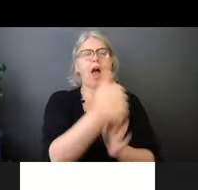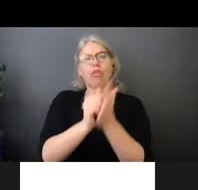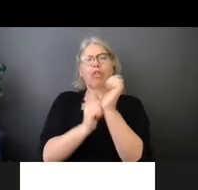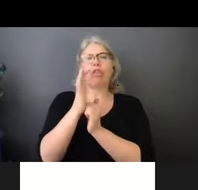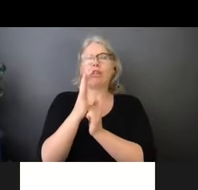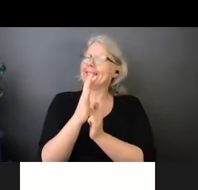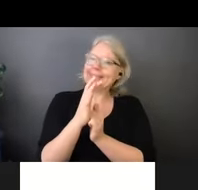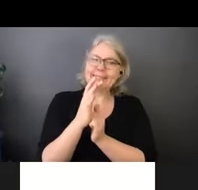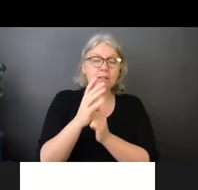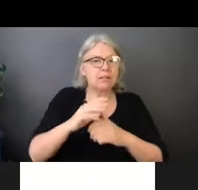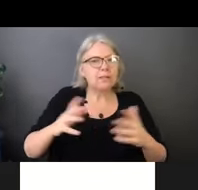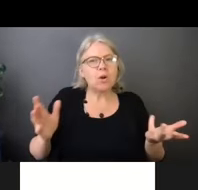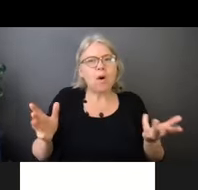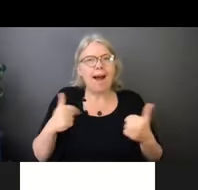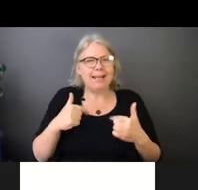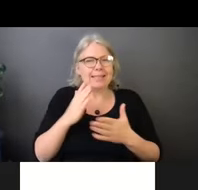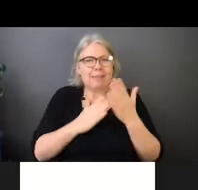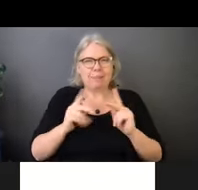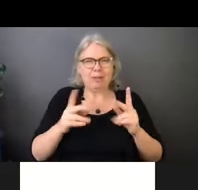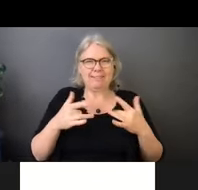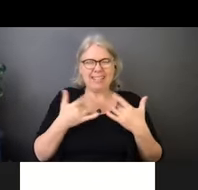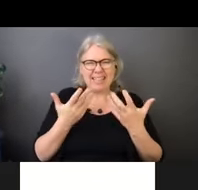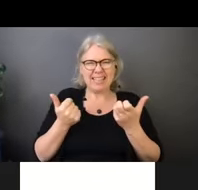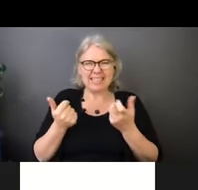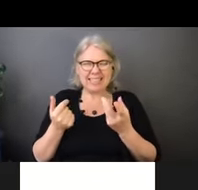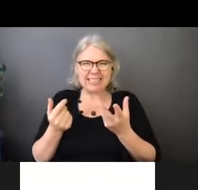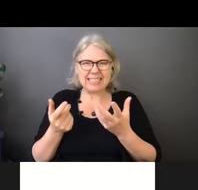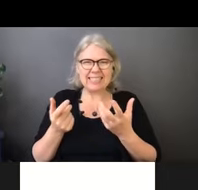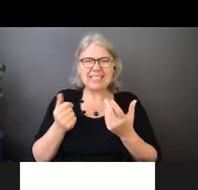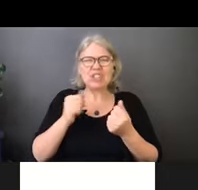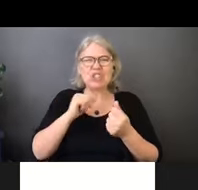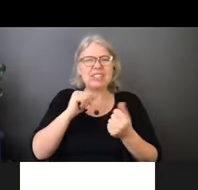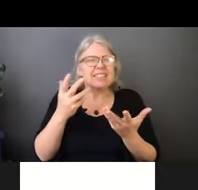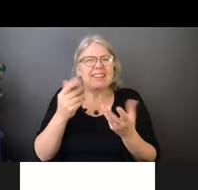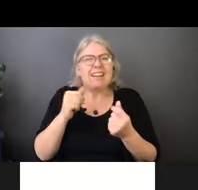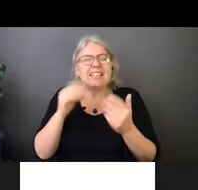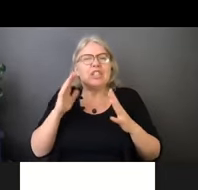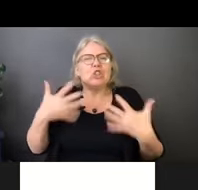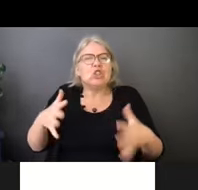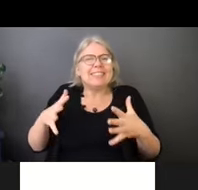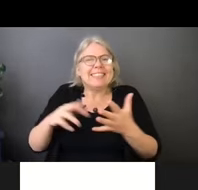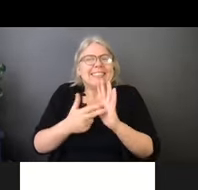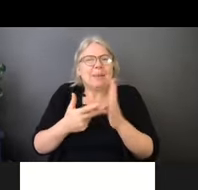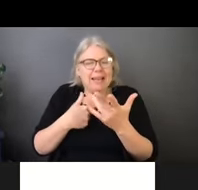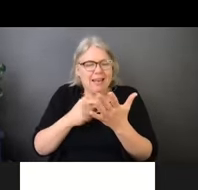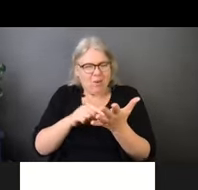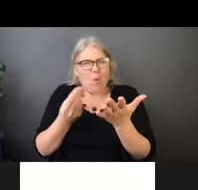wear bigger gloves because they're nervous. Their hands get wet. When your hands get wet, it's hard to get the glove to go on properly.